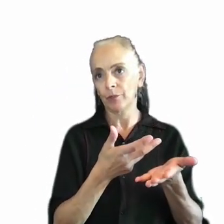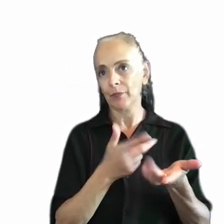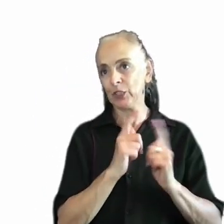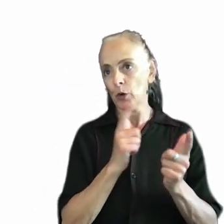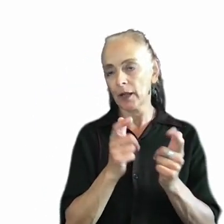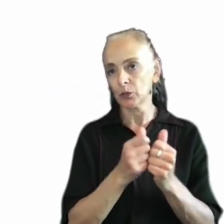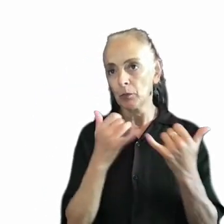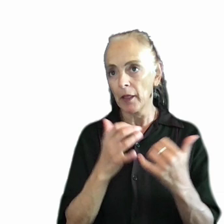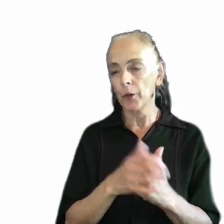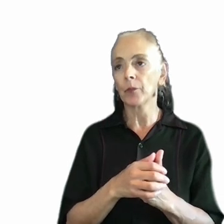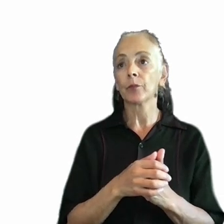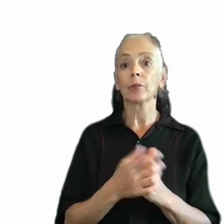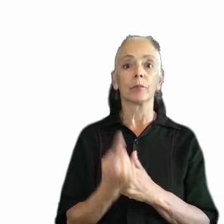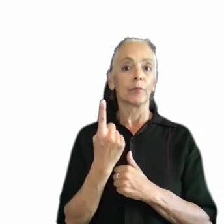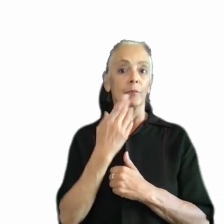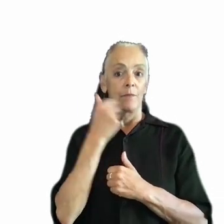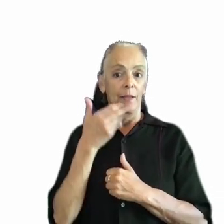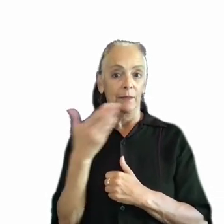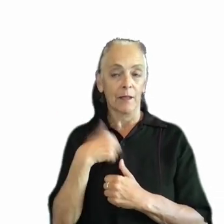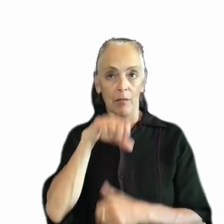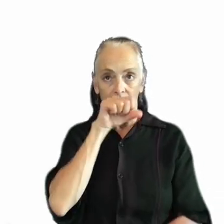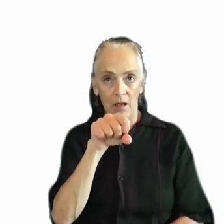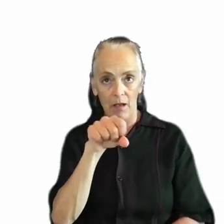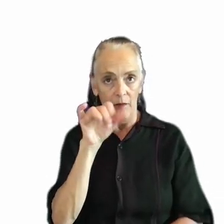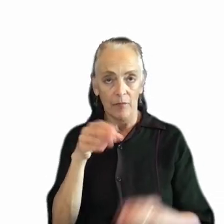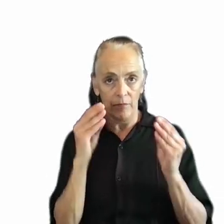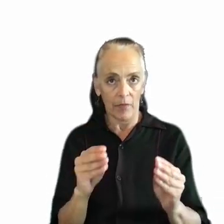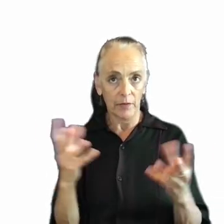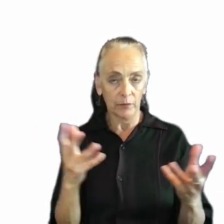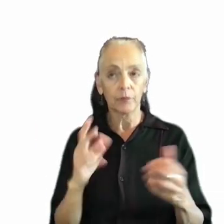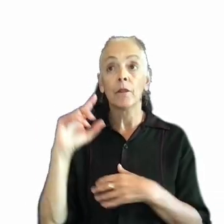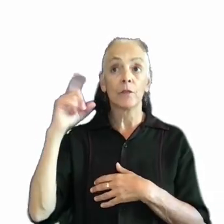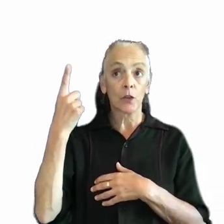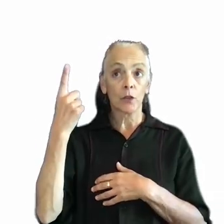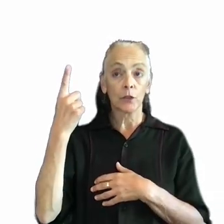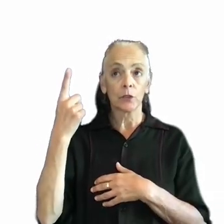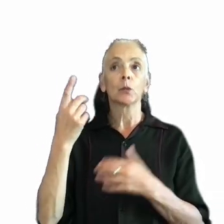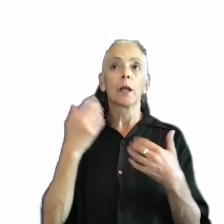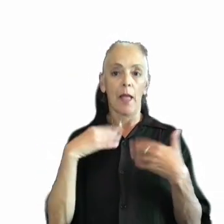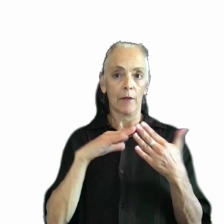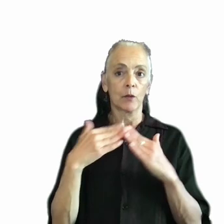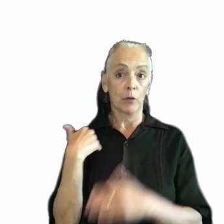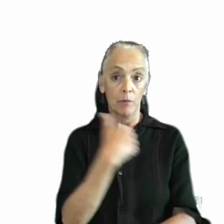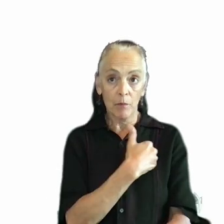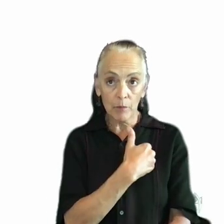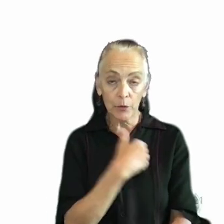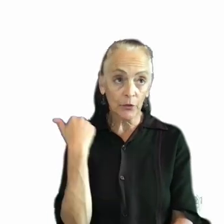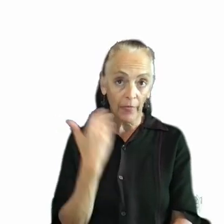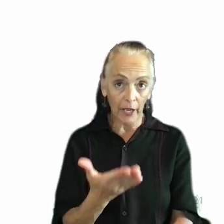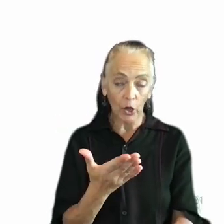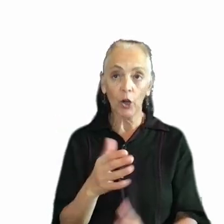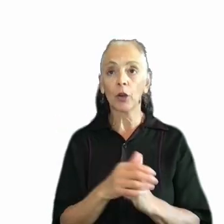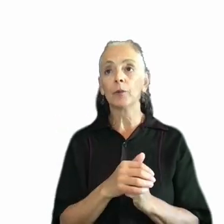one of the best things that I love about this methodology is first of all that we have community members right there. So rather than speaking